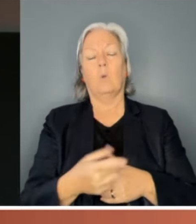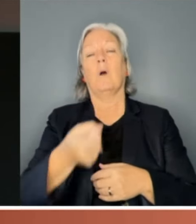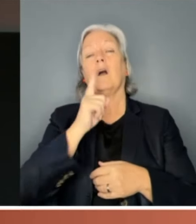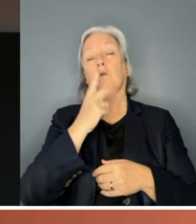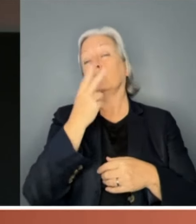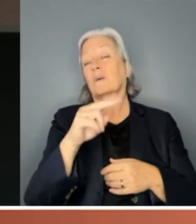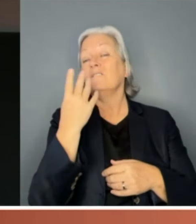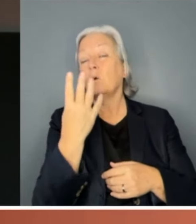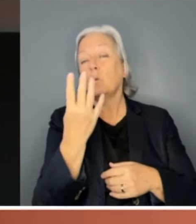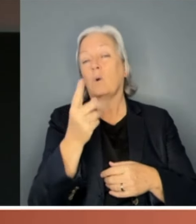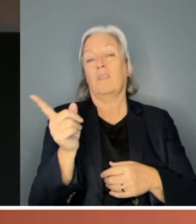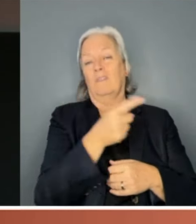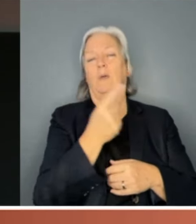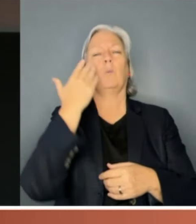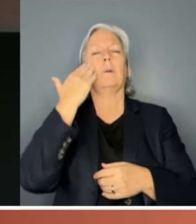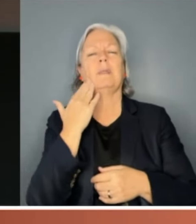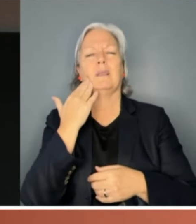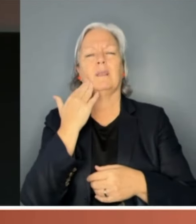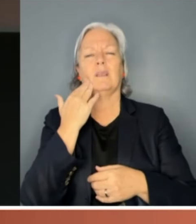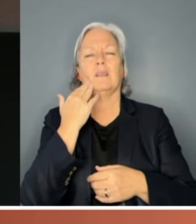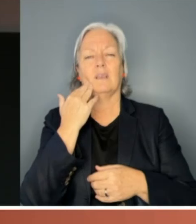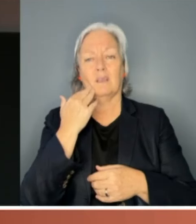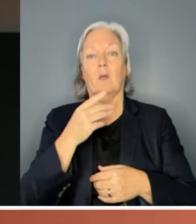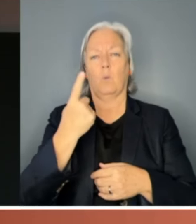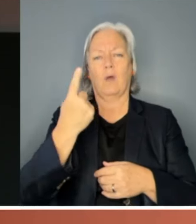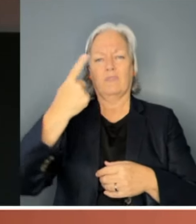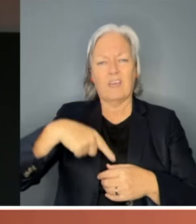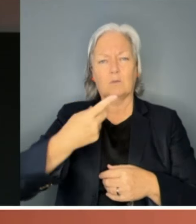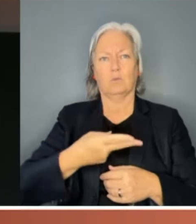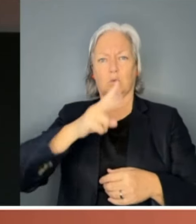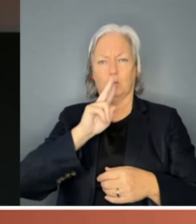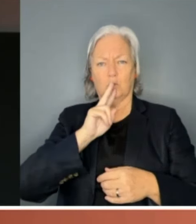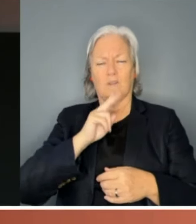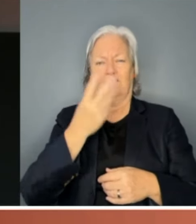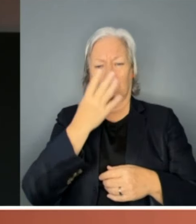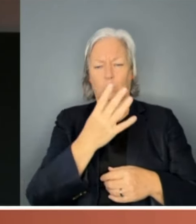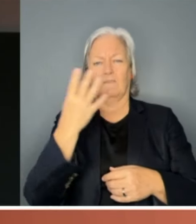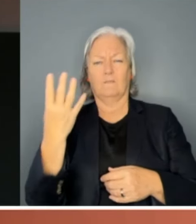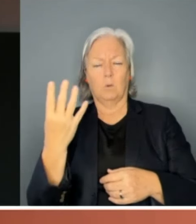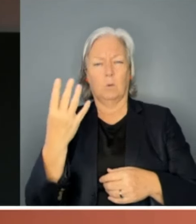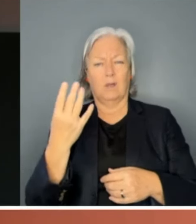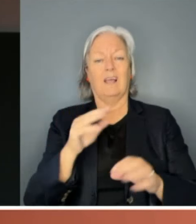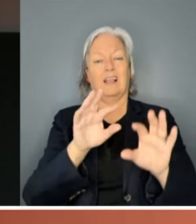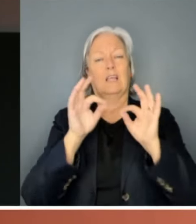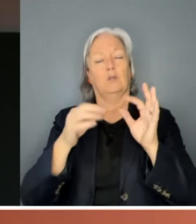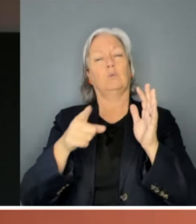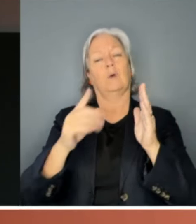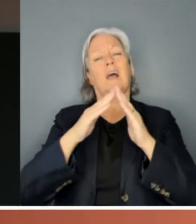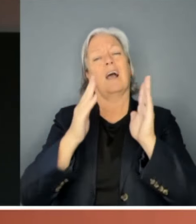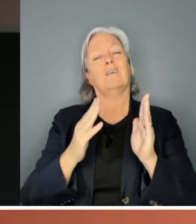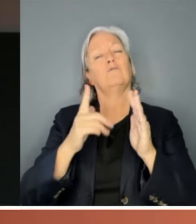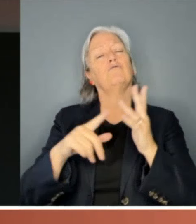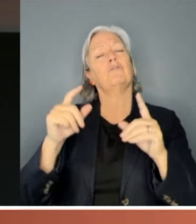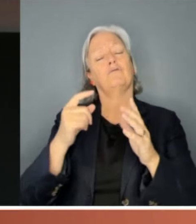have been women. And of the 1,244 people elected to the House of Representatives since